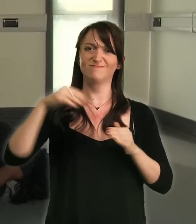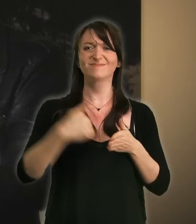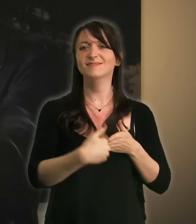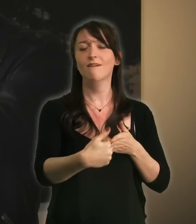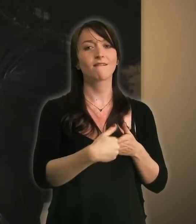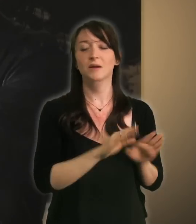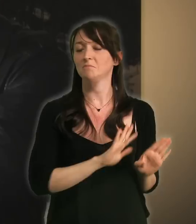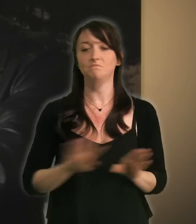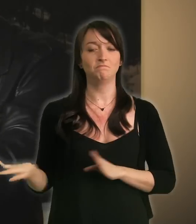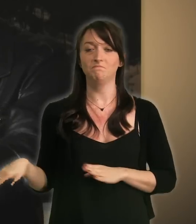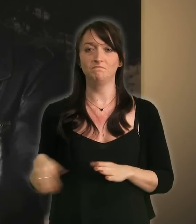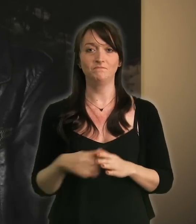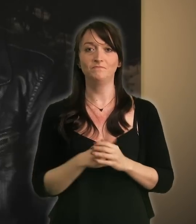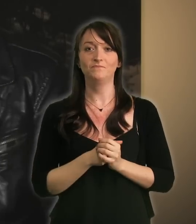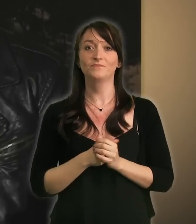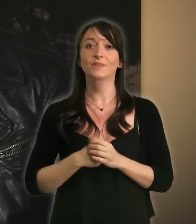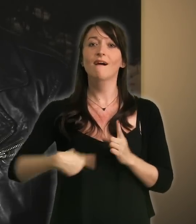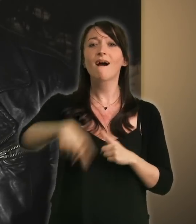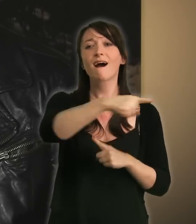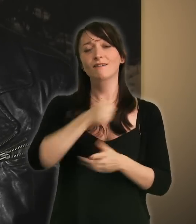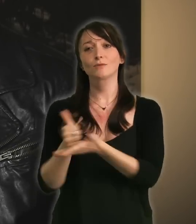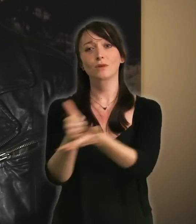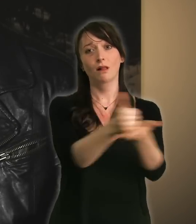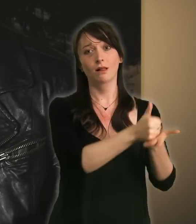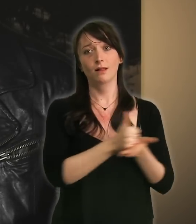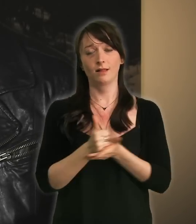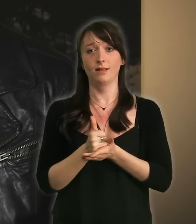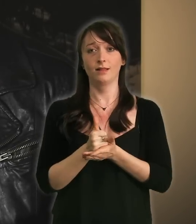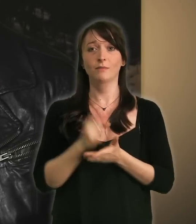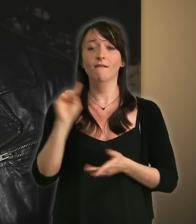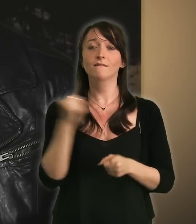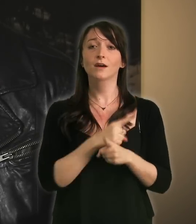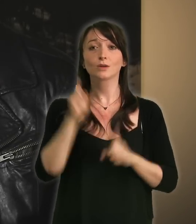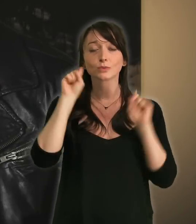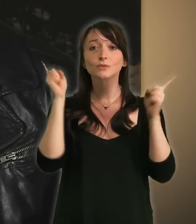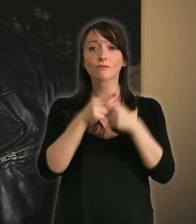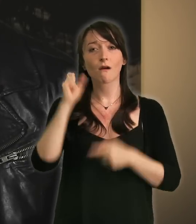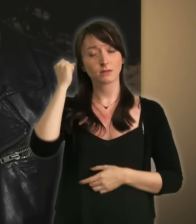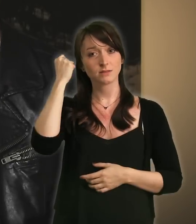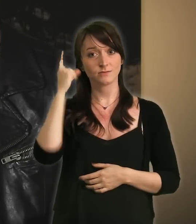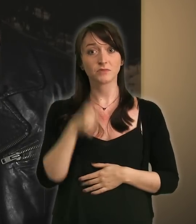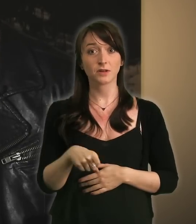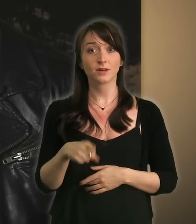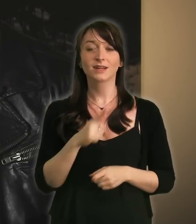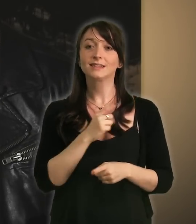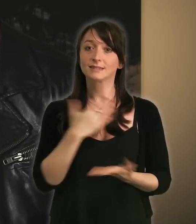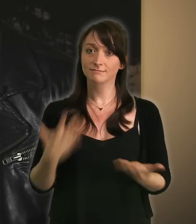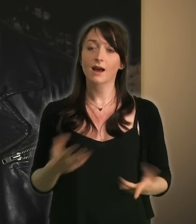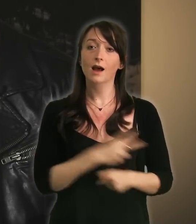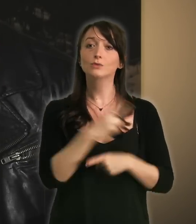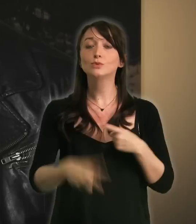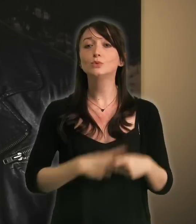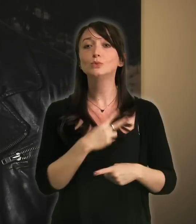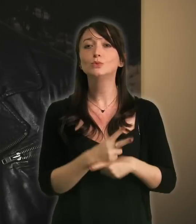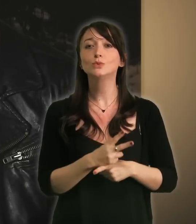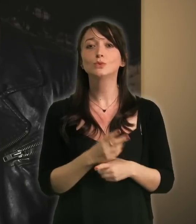hierarchy of teachers and staff above that. Everyone wants to help everyone and that's been apparent since my